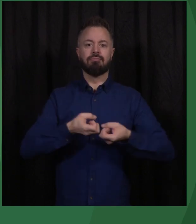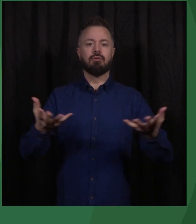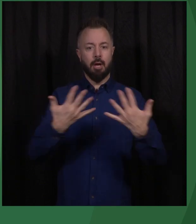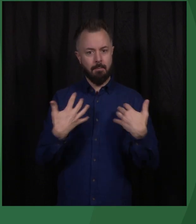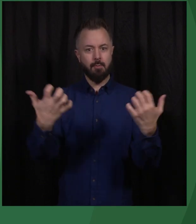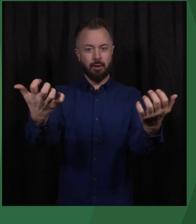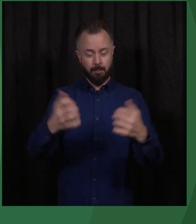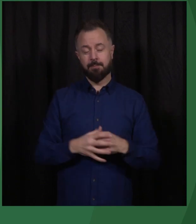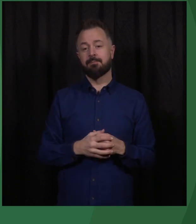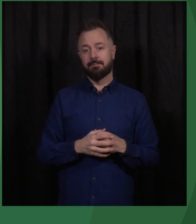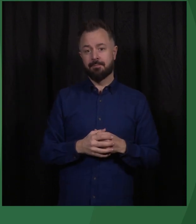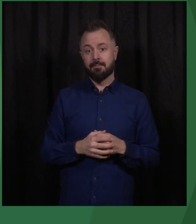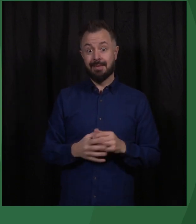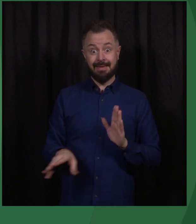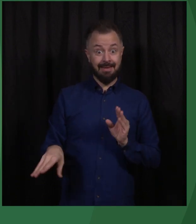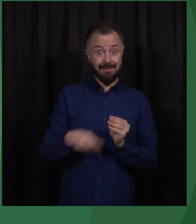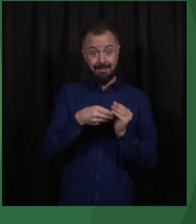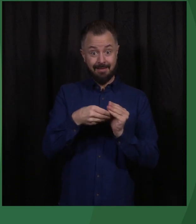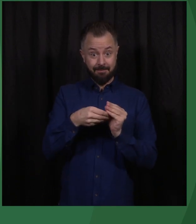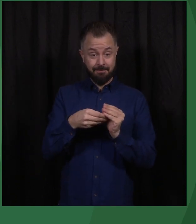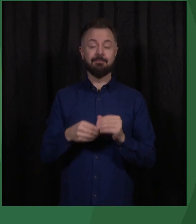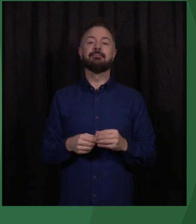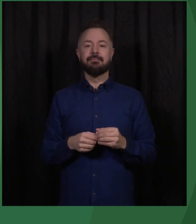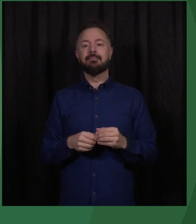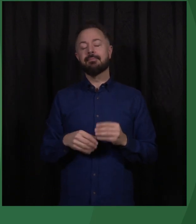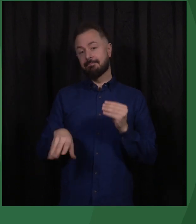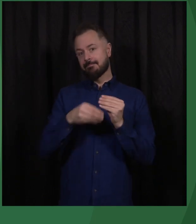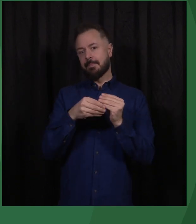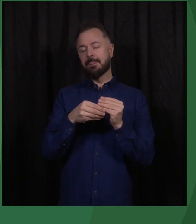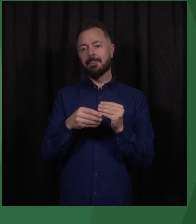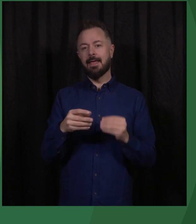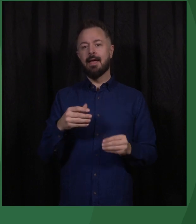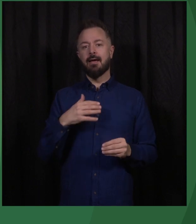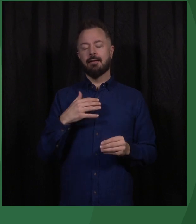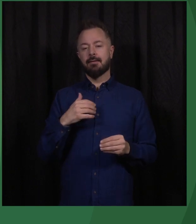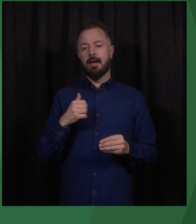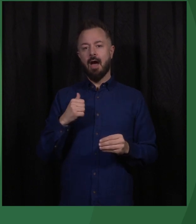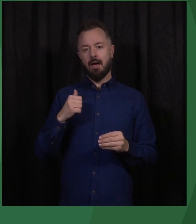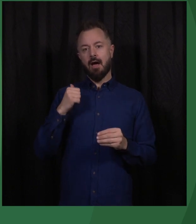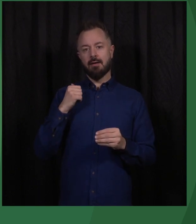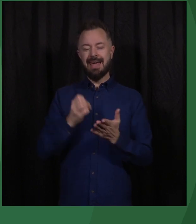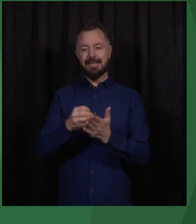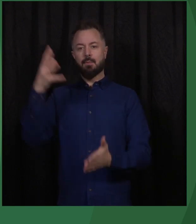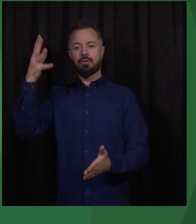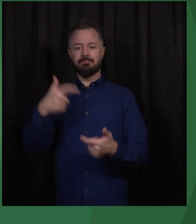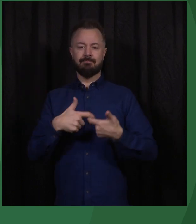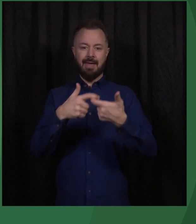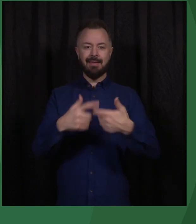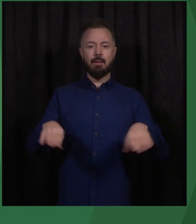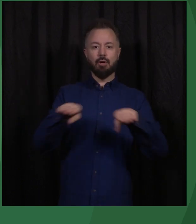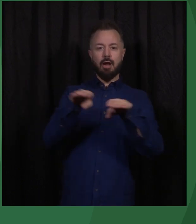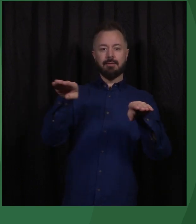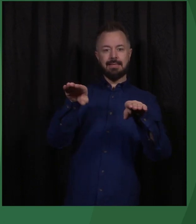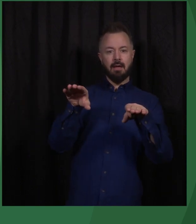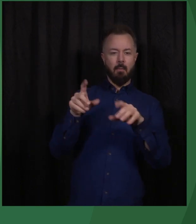Add to that that the response to democratic aspirations too